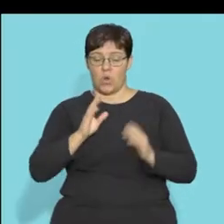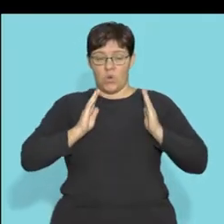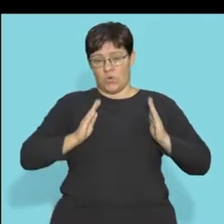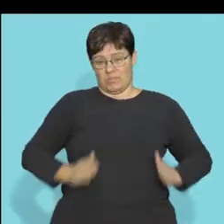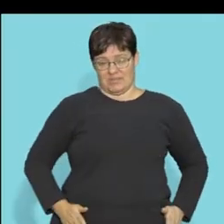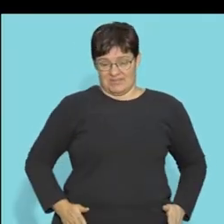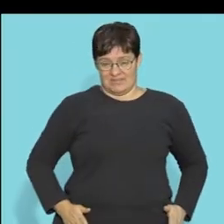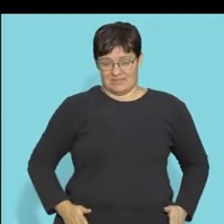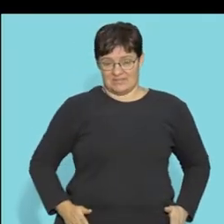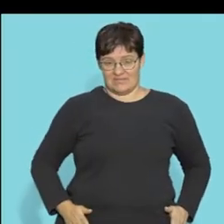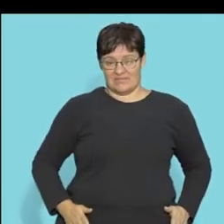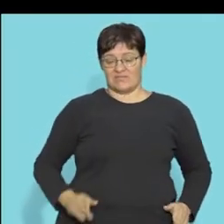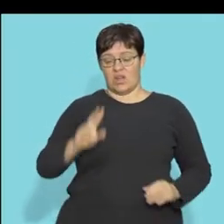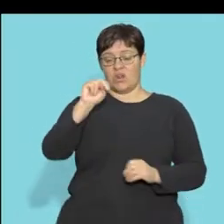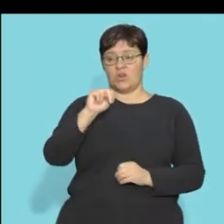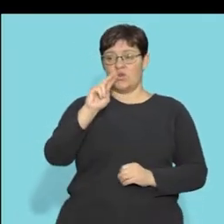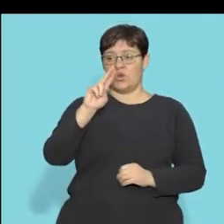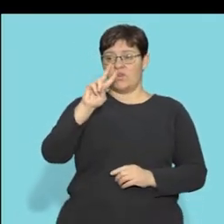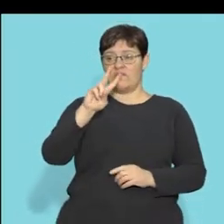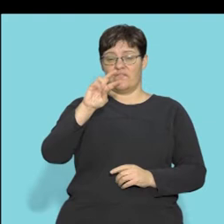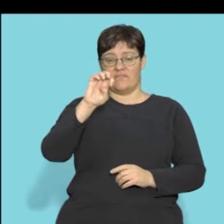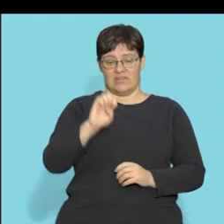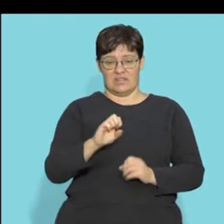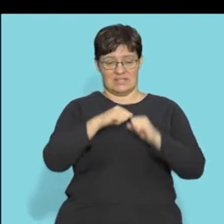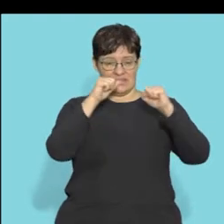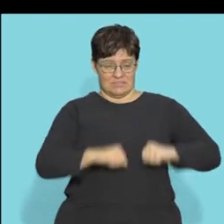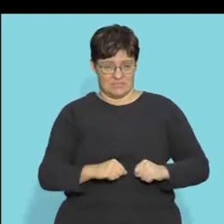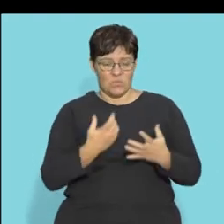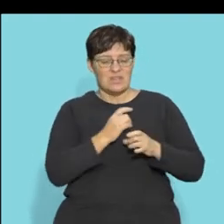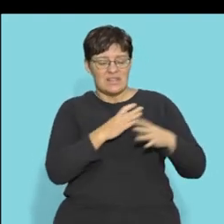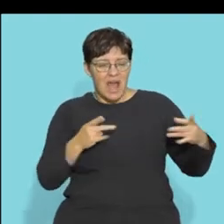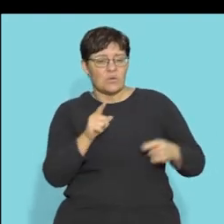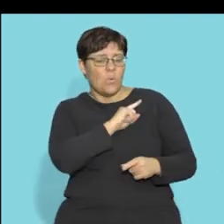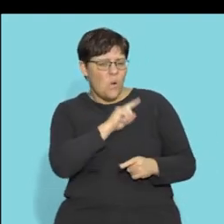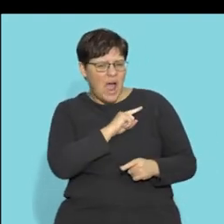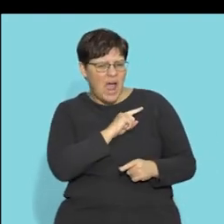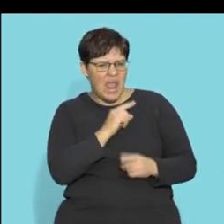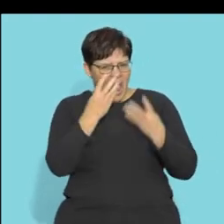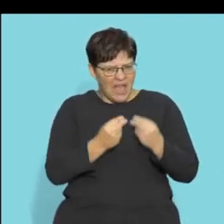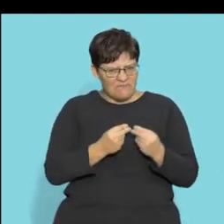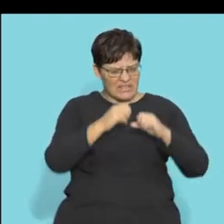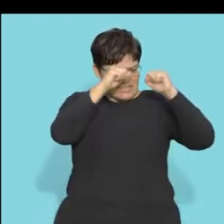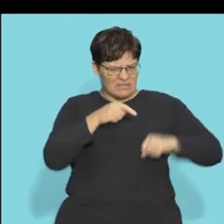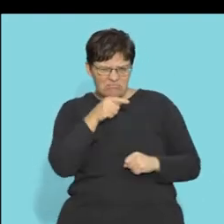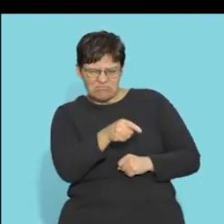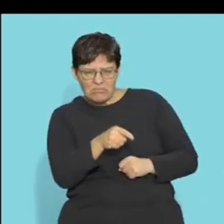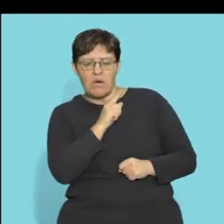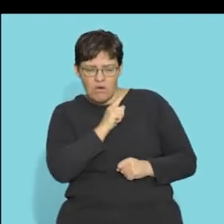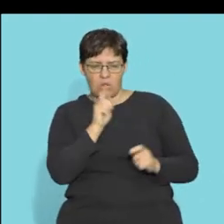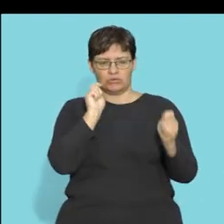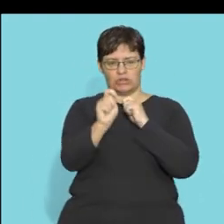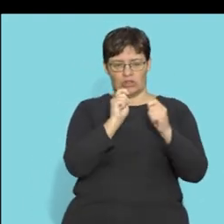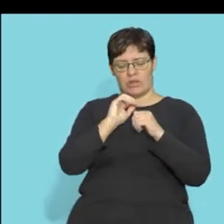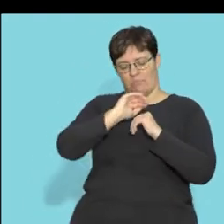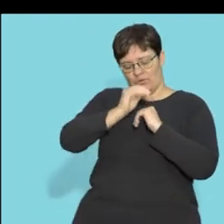the human nervous system. Right. And we started now with the reasons for the nervous system. It's to protect your body. Right. Against